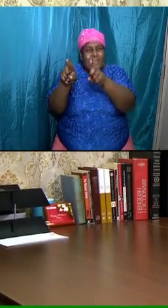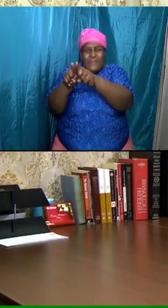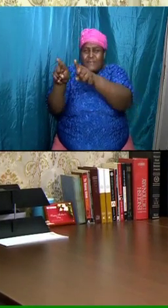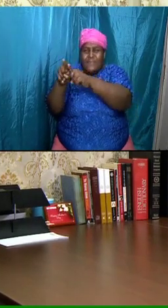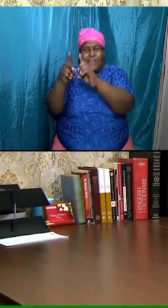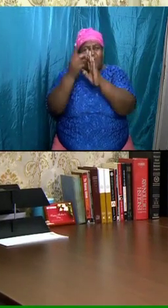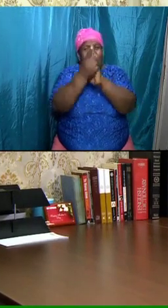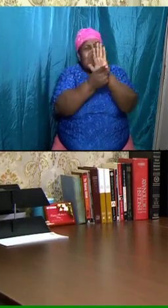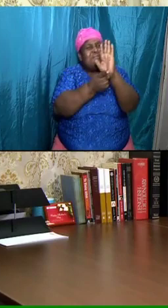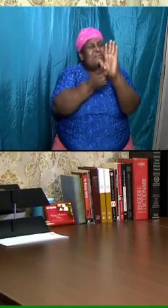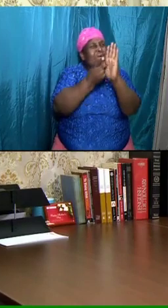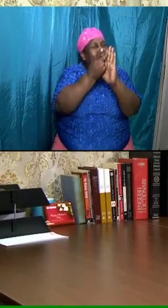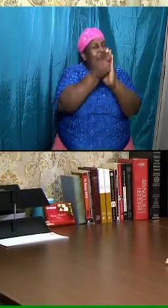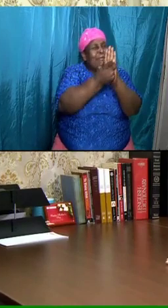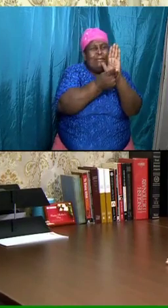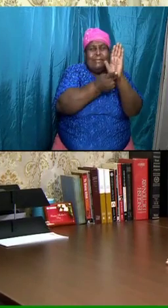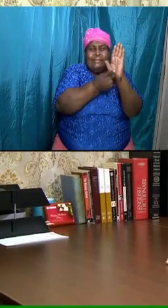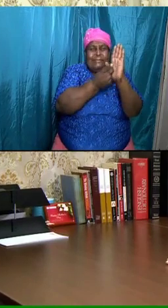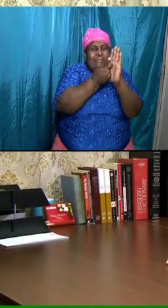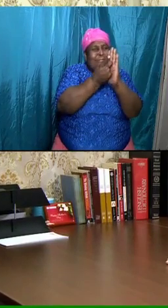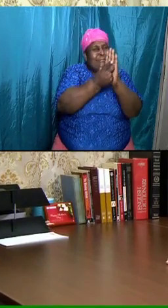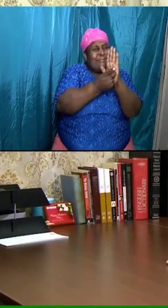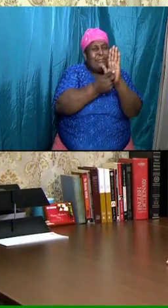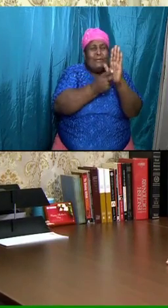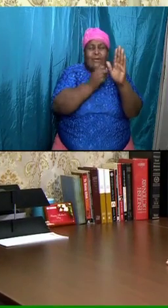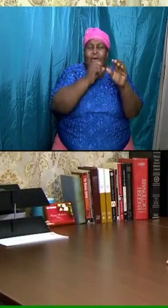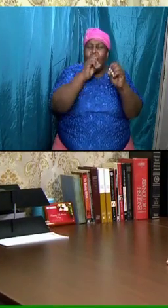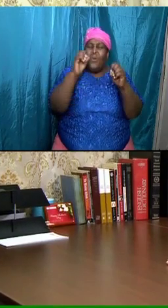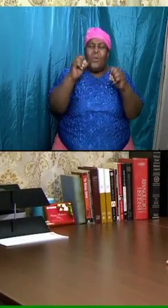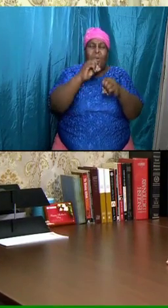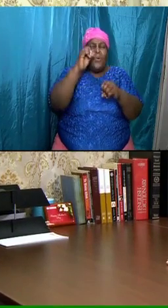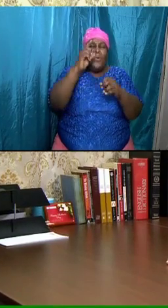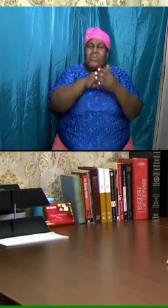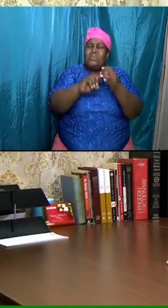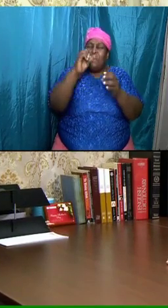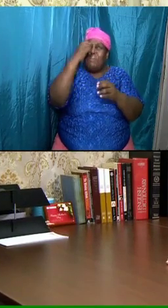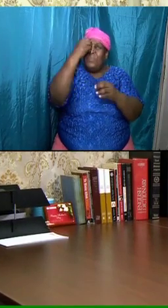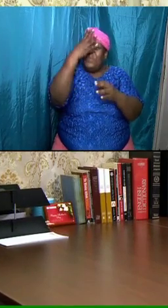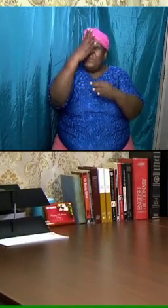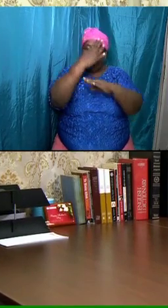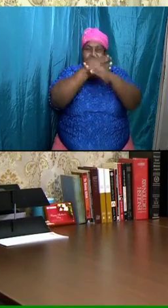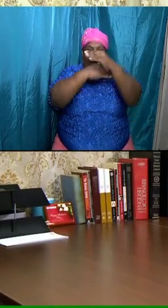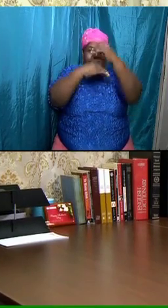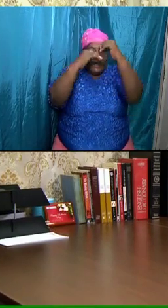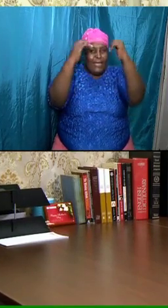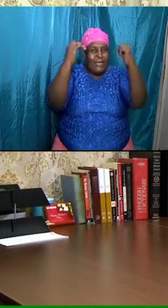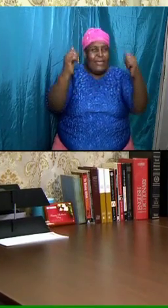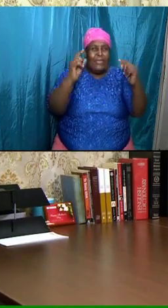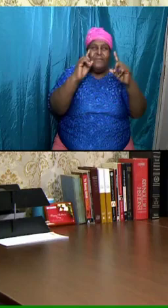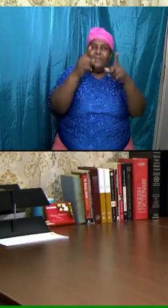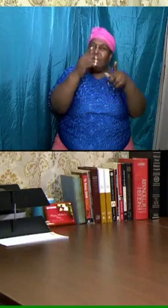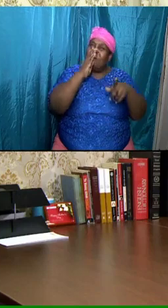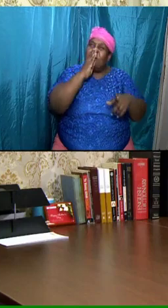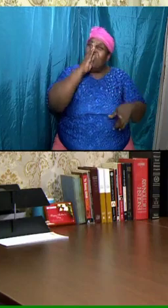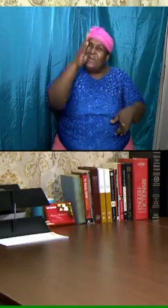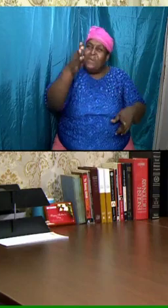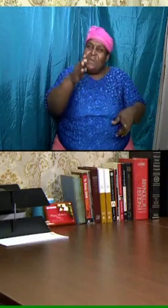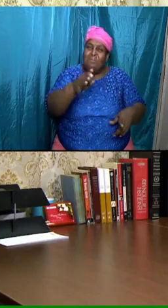Jesus is putting this together and oh what a beauty it is going to be and so any day now